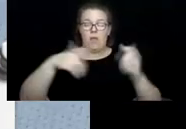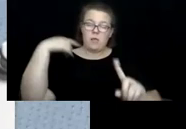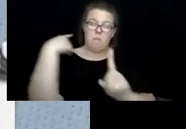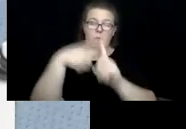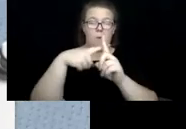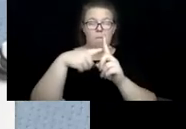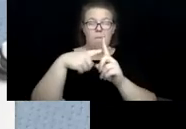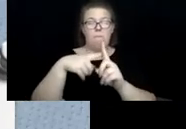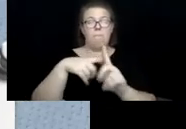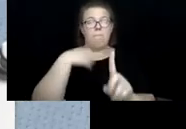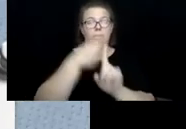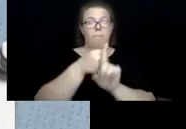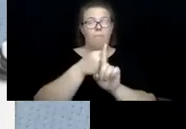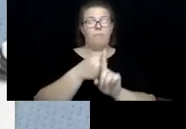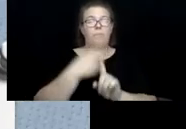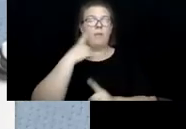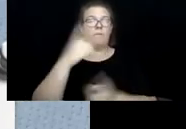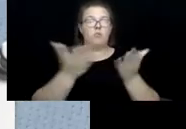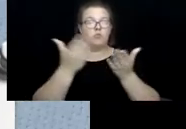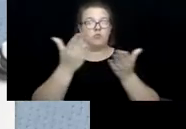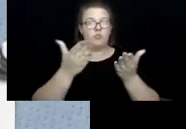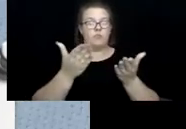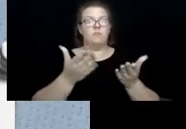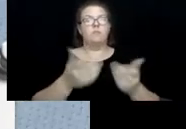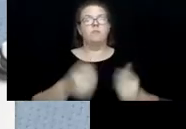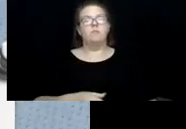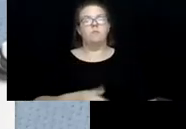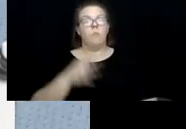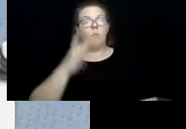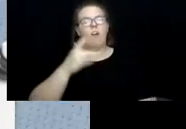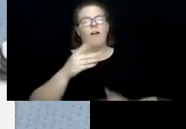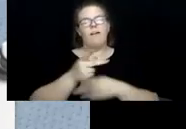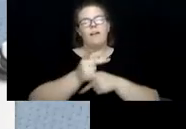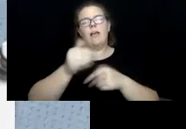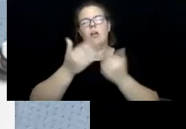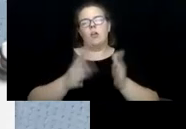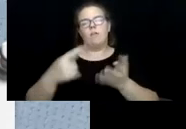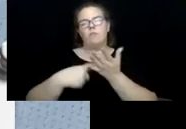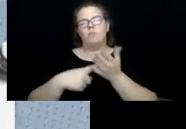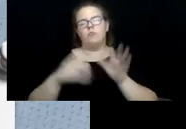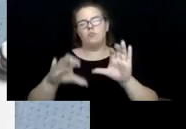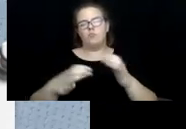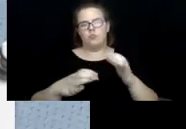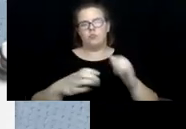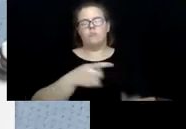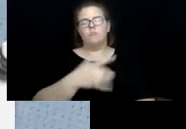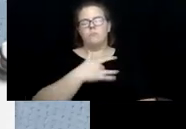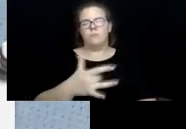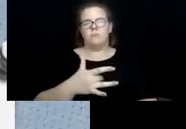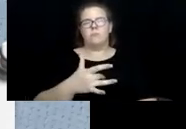because the caregiver discussion groups usually were held at,